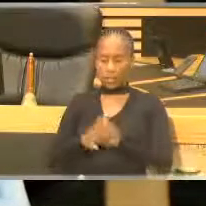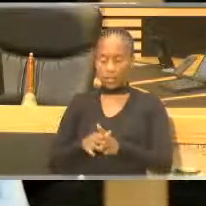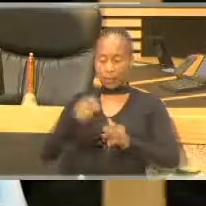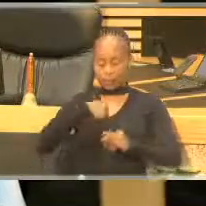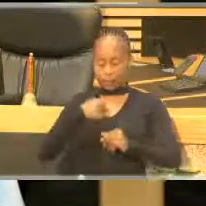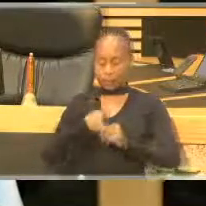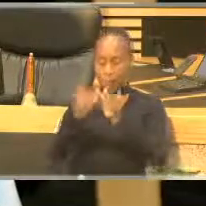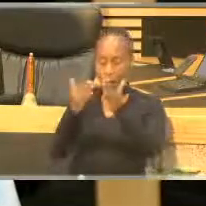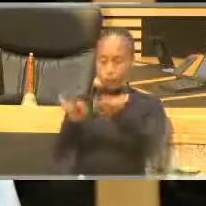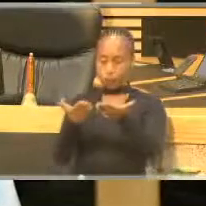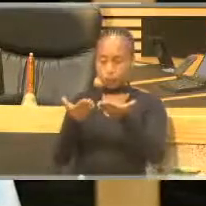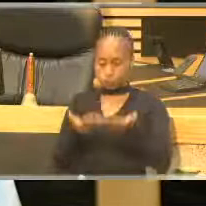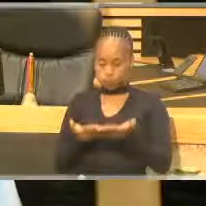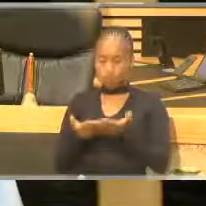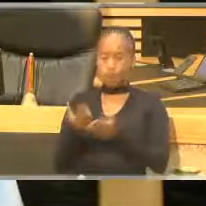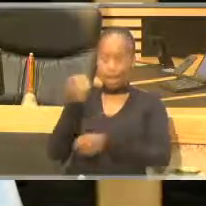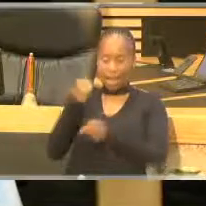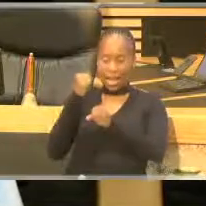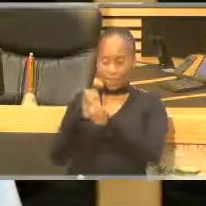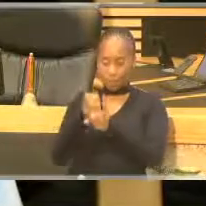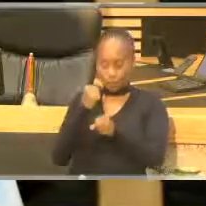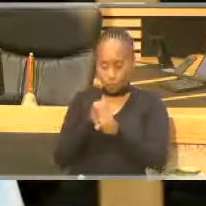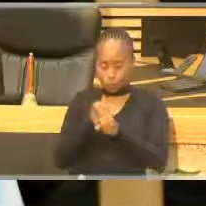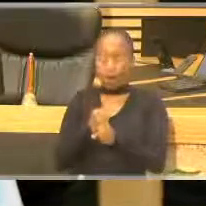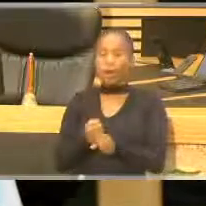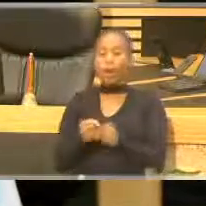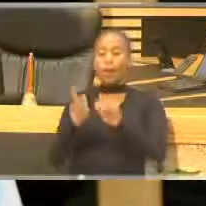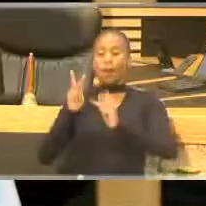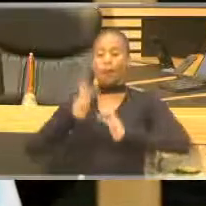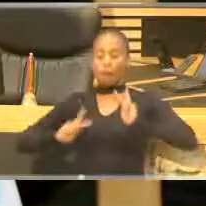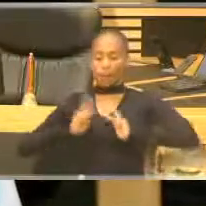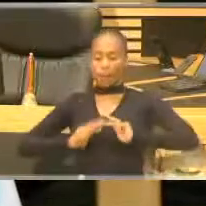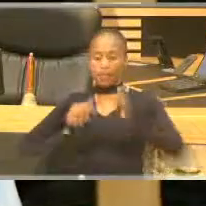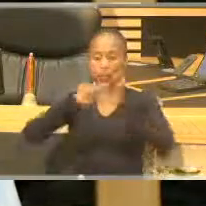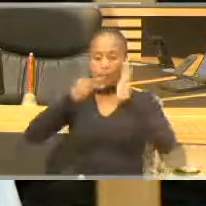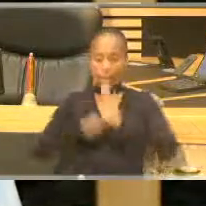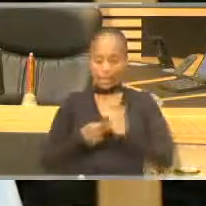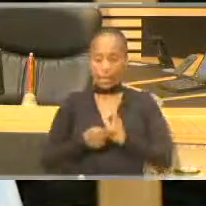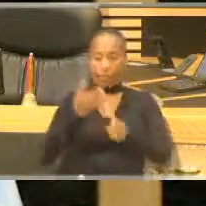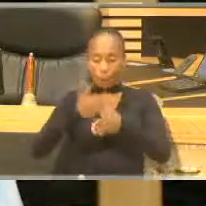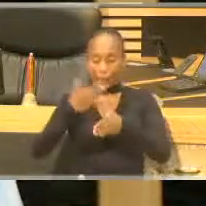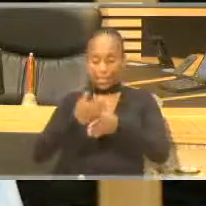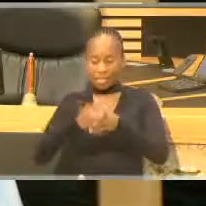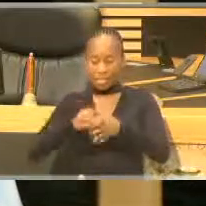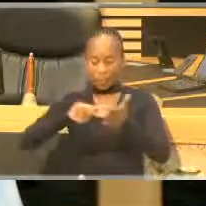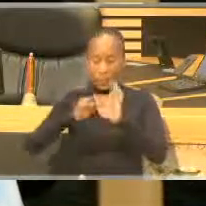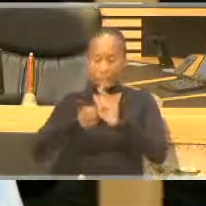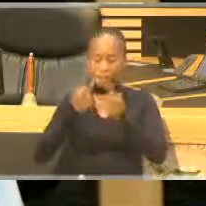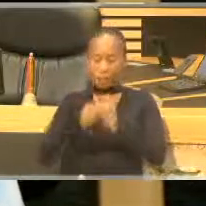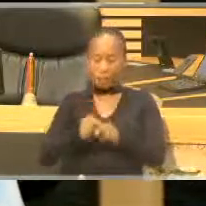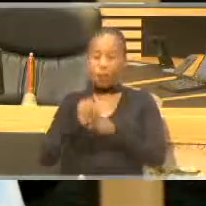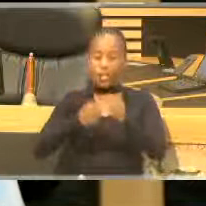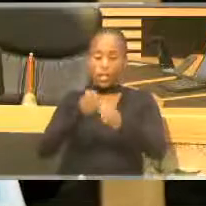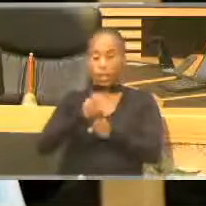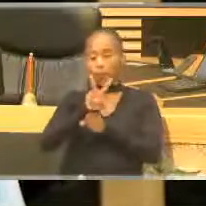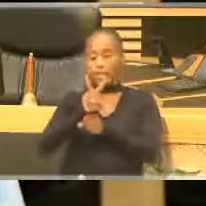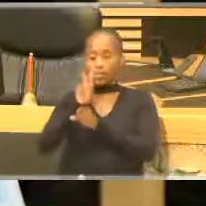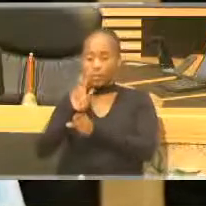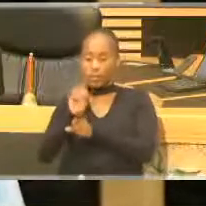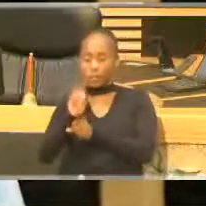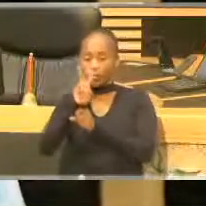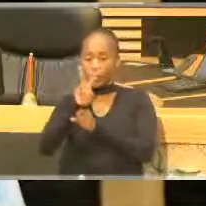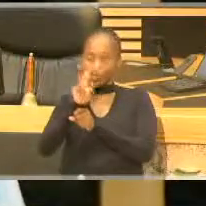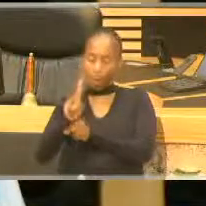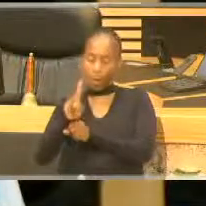table the annual performance plans, corporate plans, and the operational plans for 21-22 for the Department of Economic